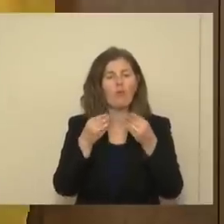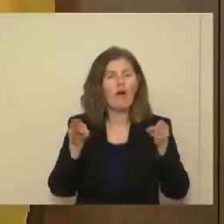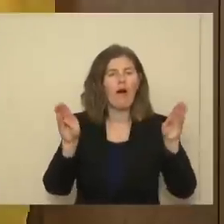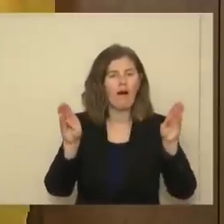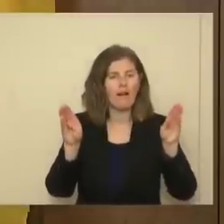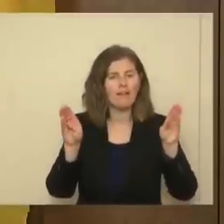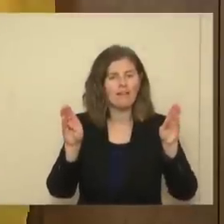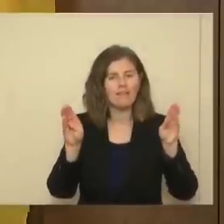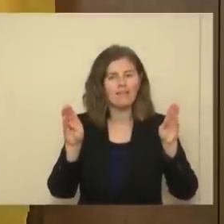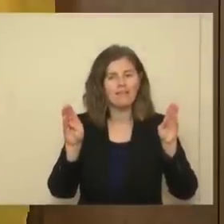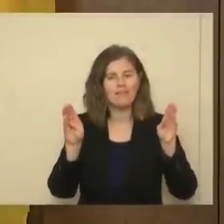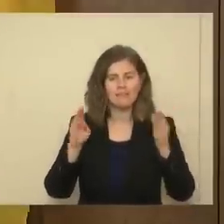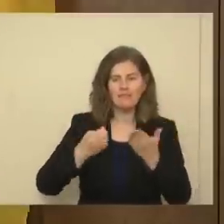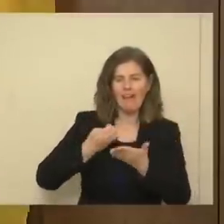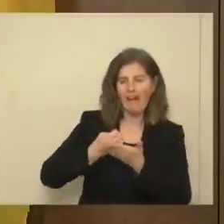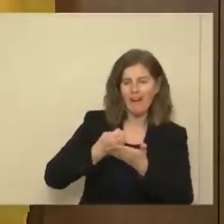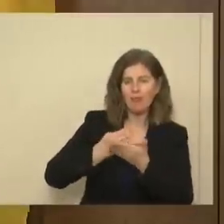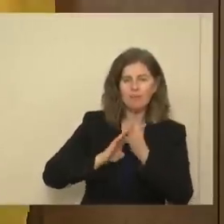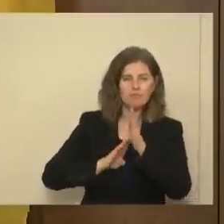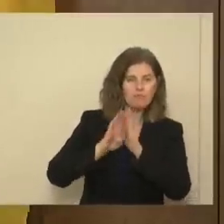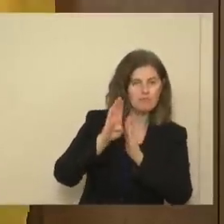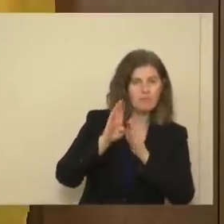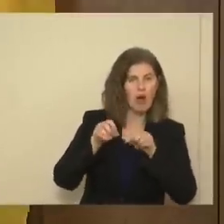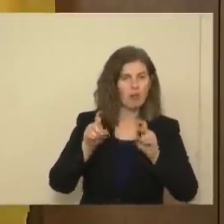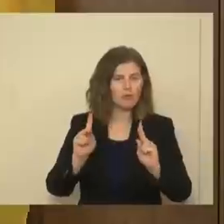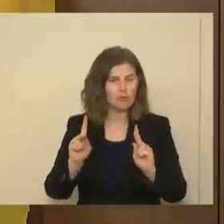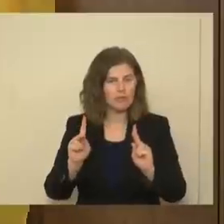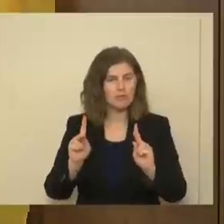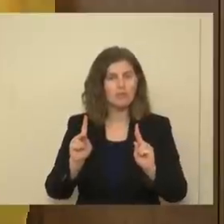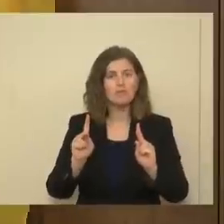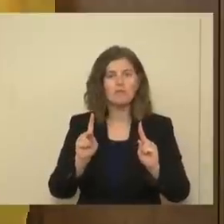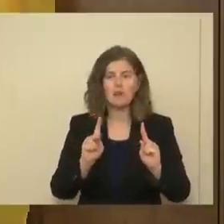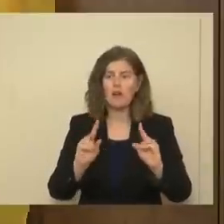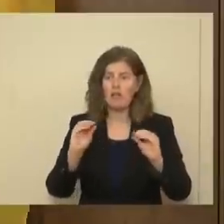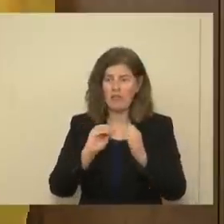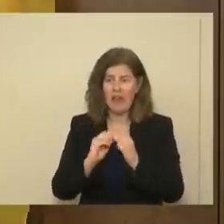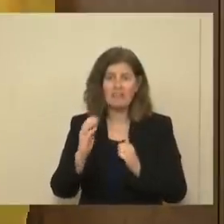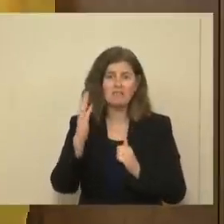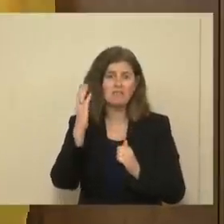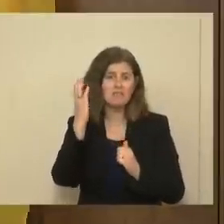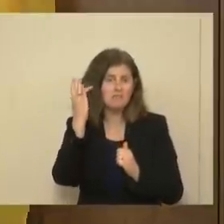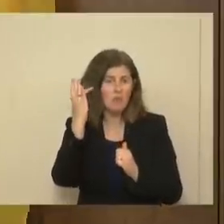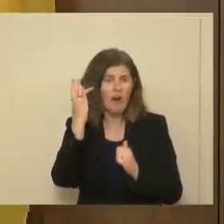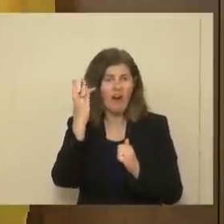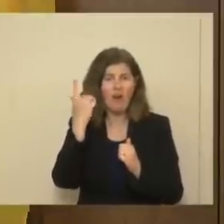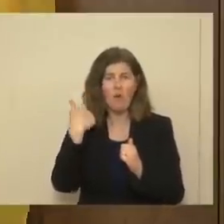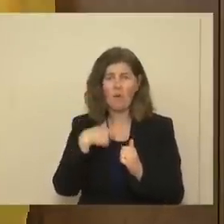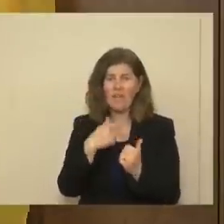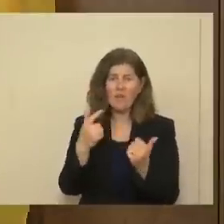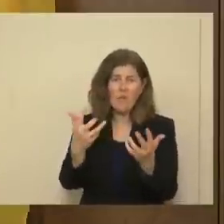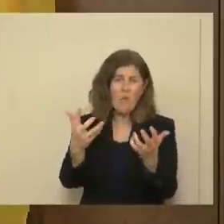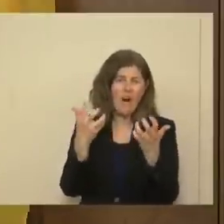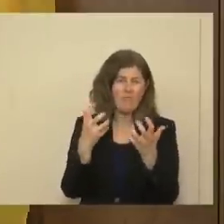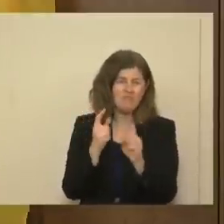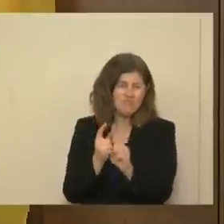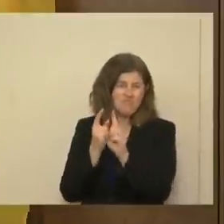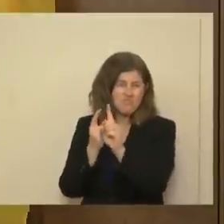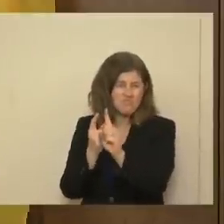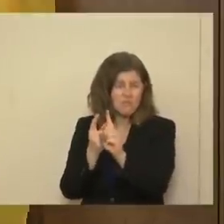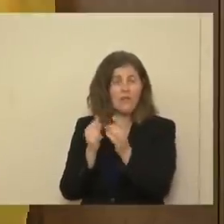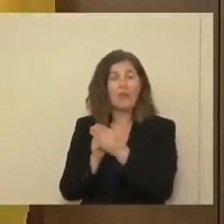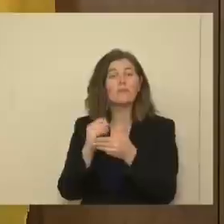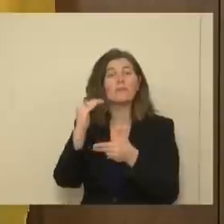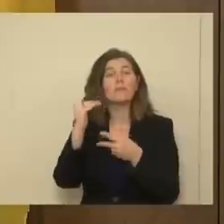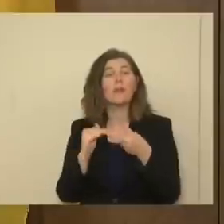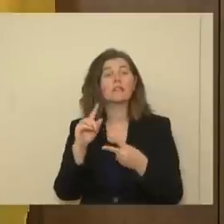economic recovery opportunities. And that is exactly what we desire to do. Next